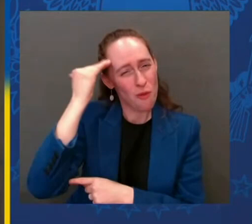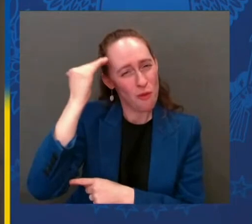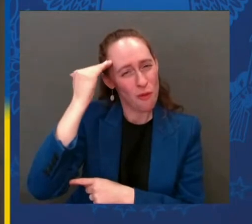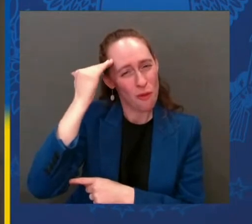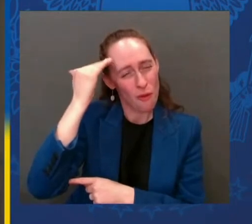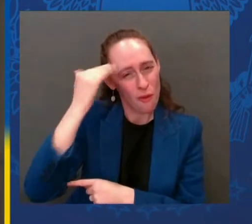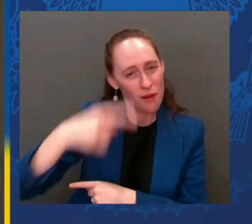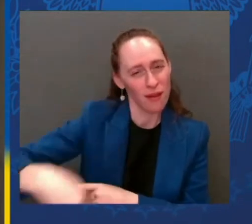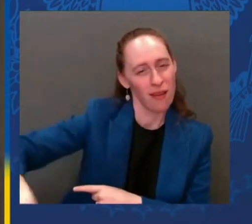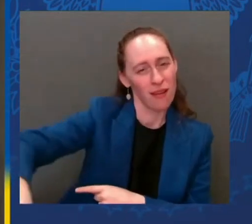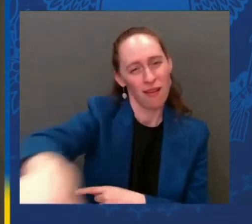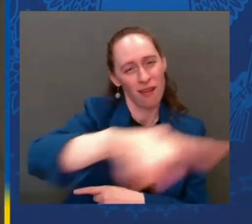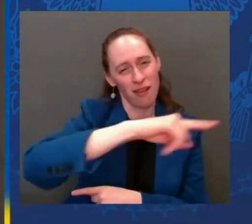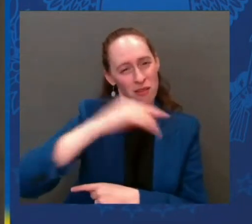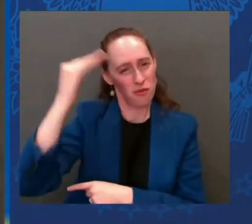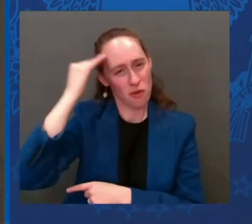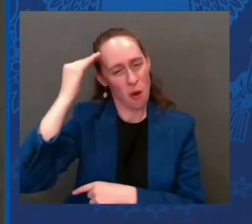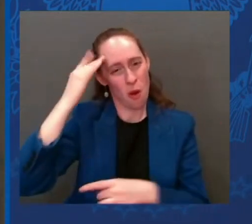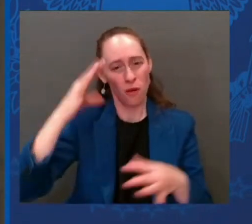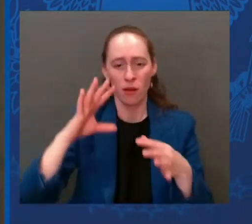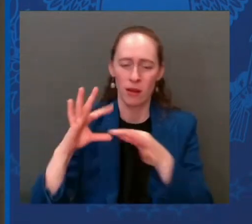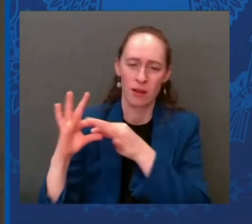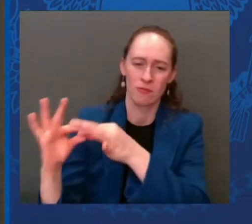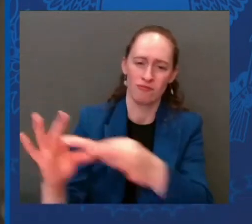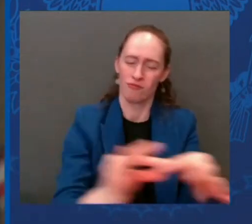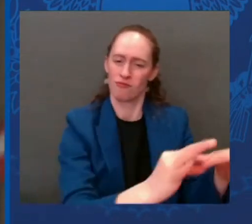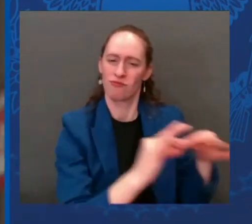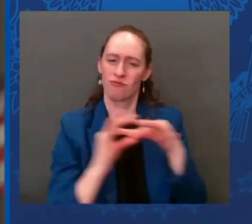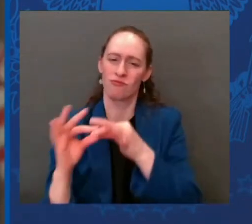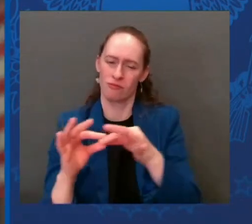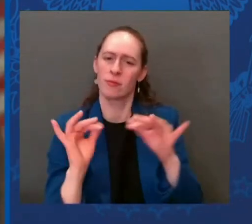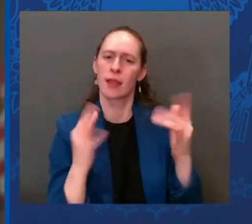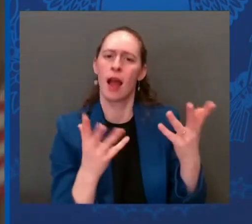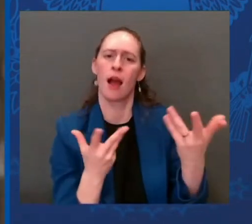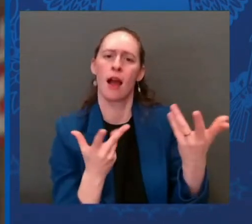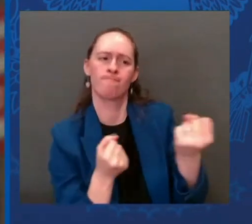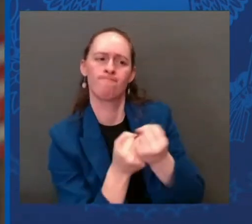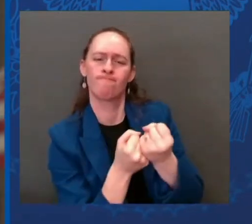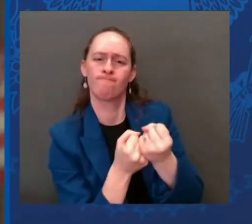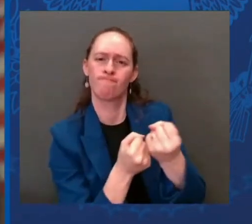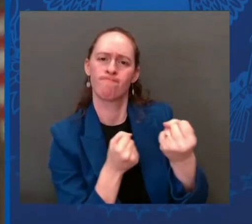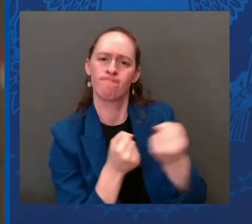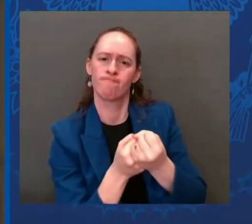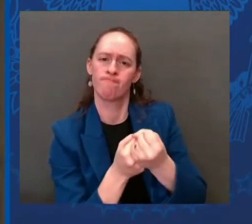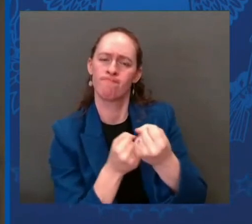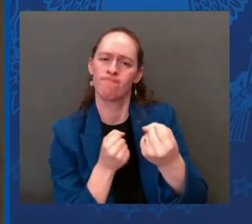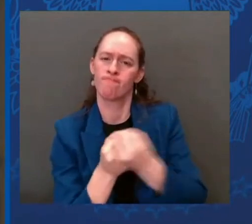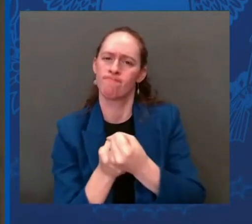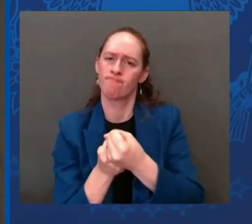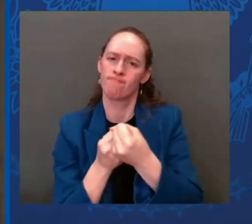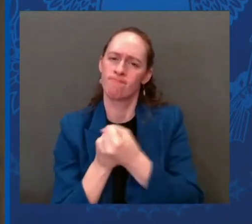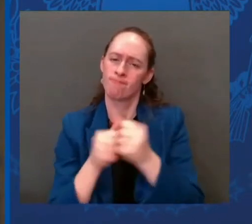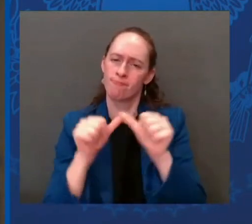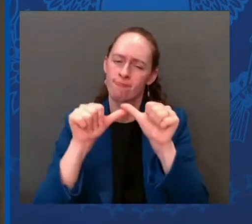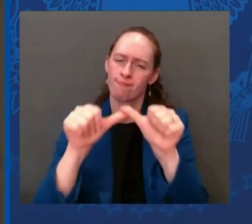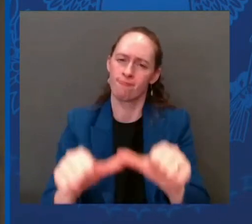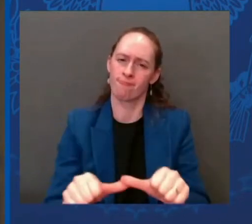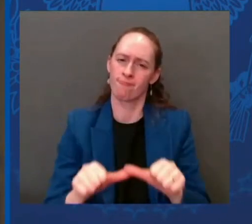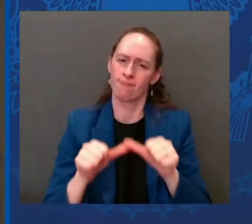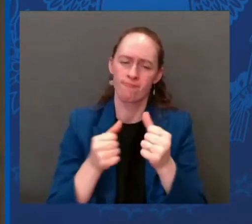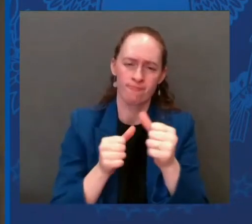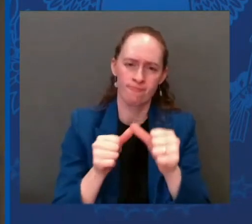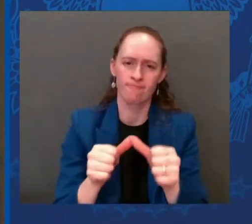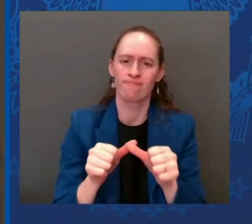Through partition and oppression, when the beautiful city was destroyed after the Warsaw Uprising, during decades